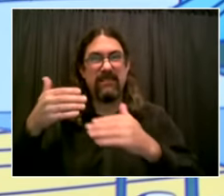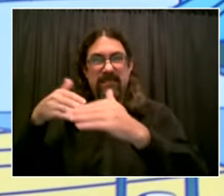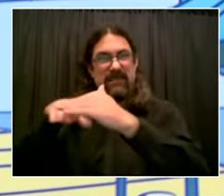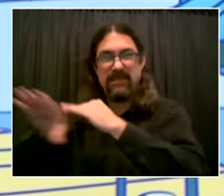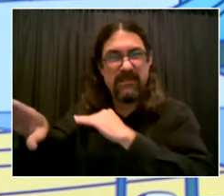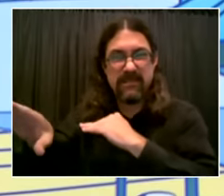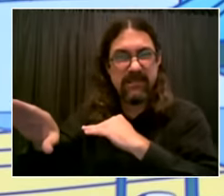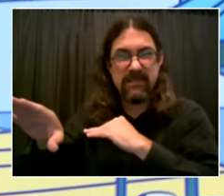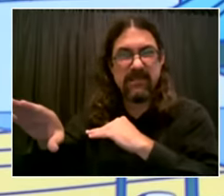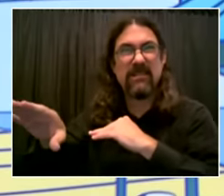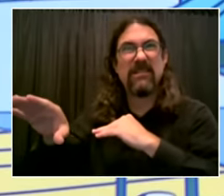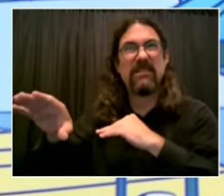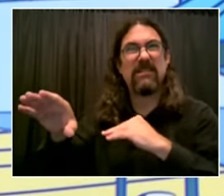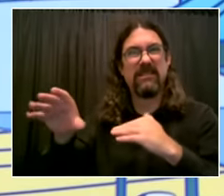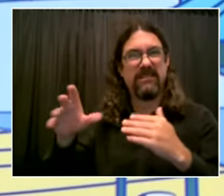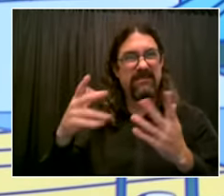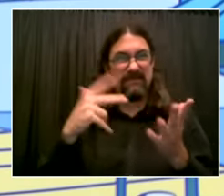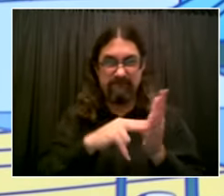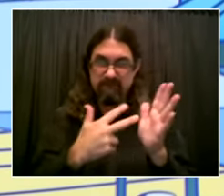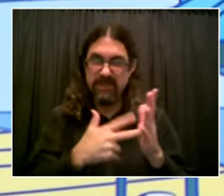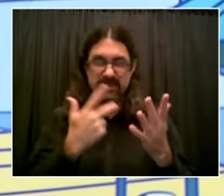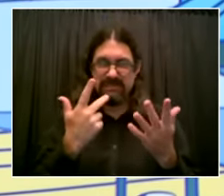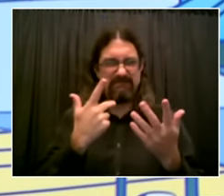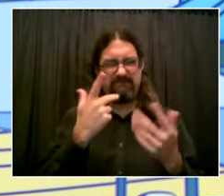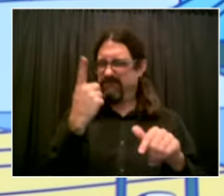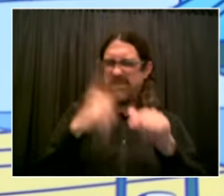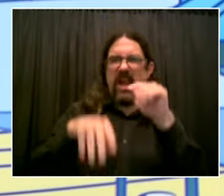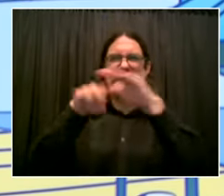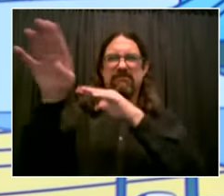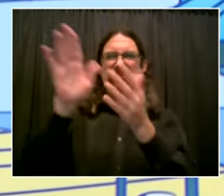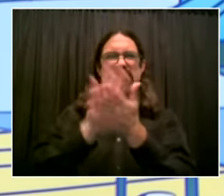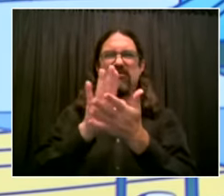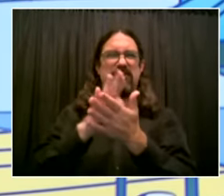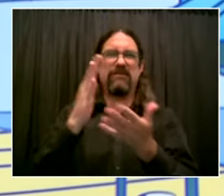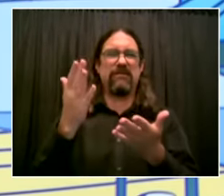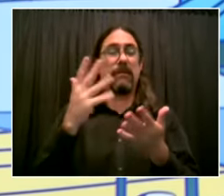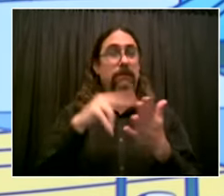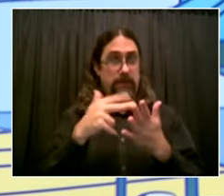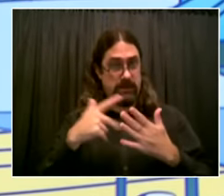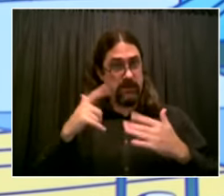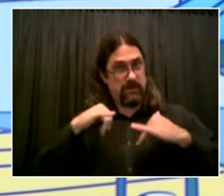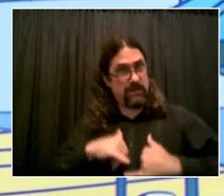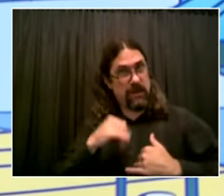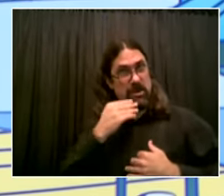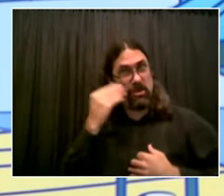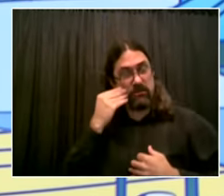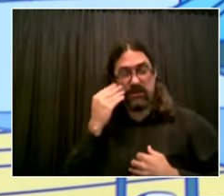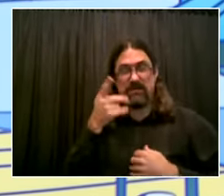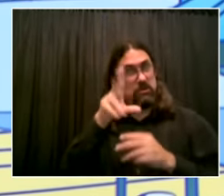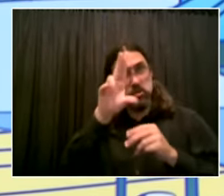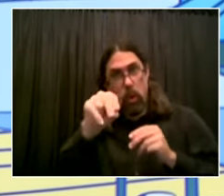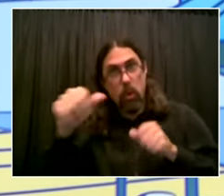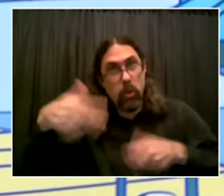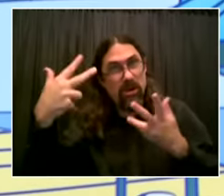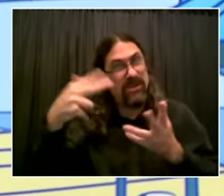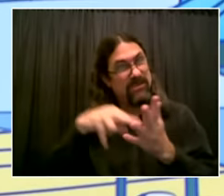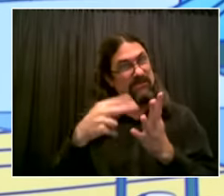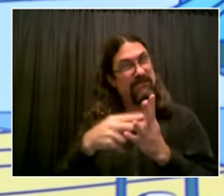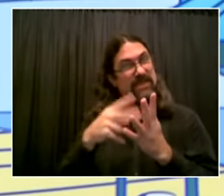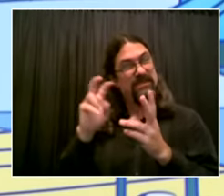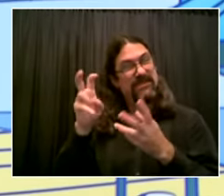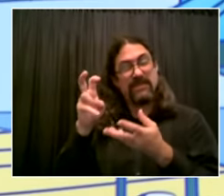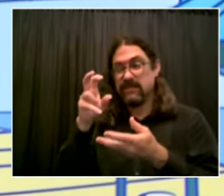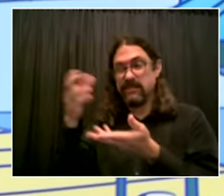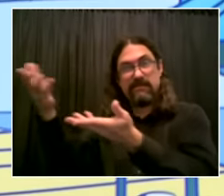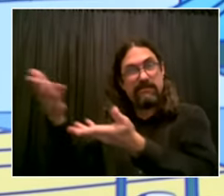one of the issues it's a great question kyle and we're going to address this in the handbook for parents before the pandemic i want to emphasize this before the